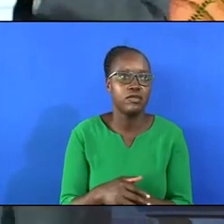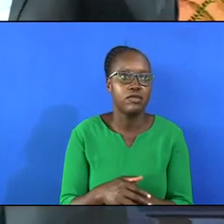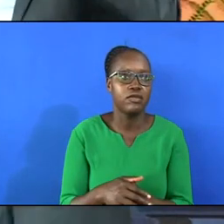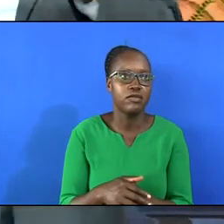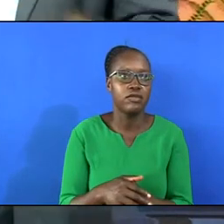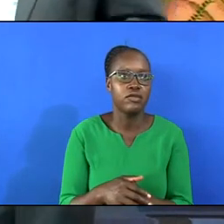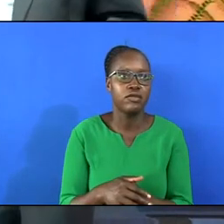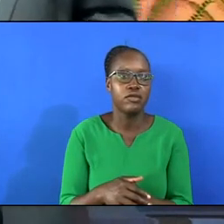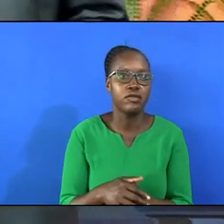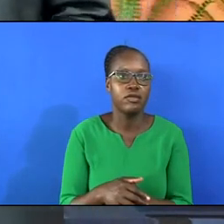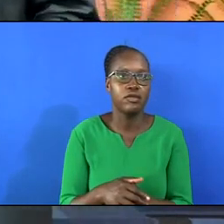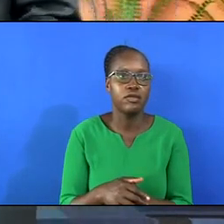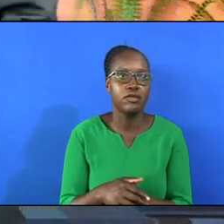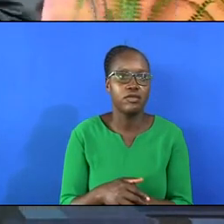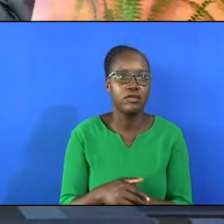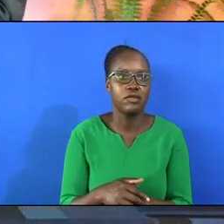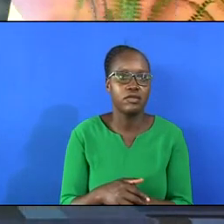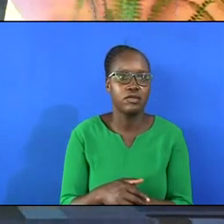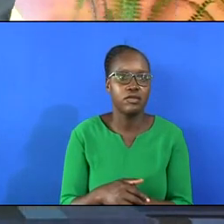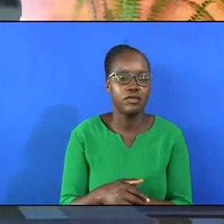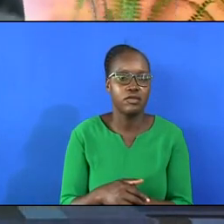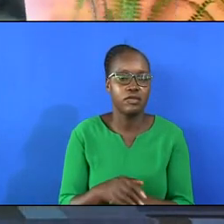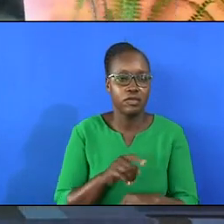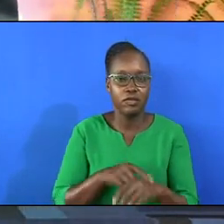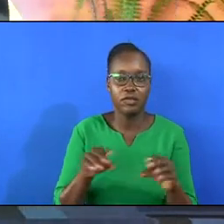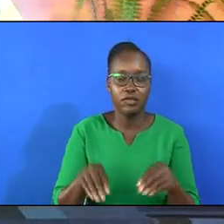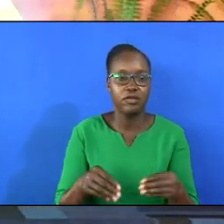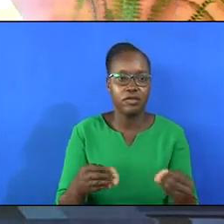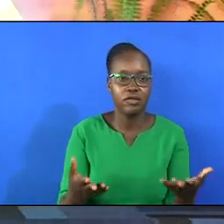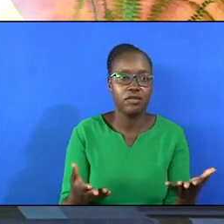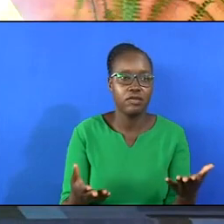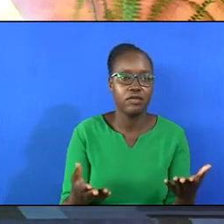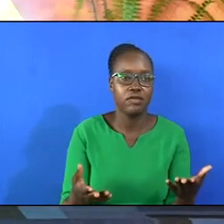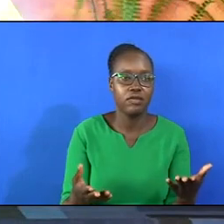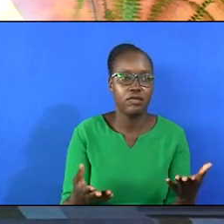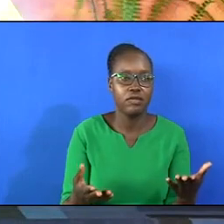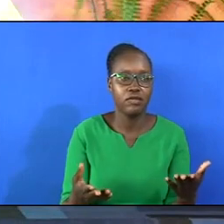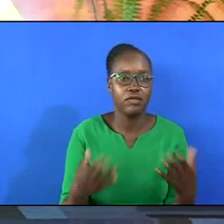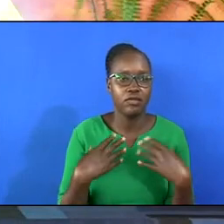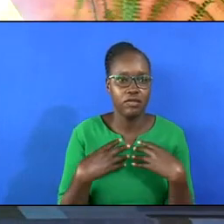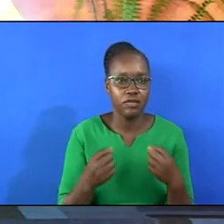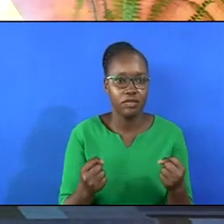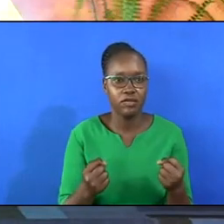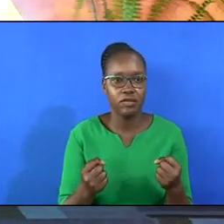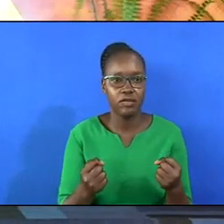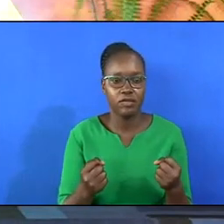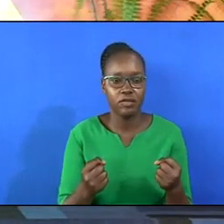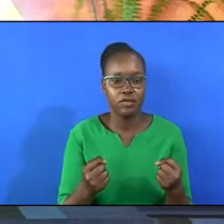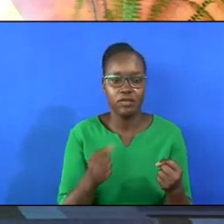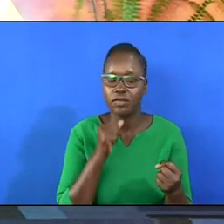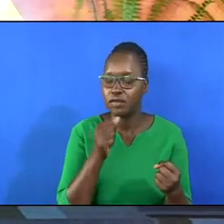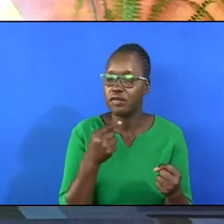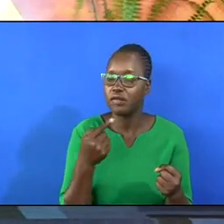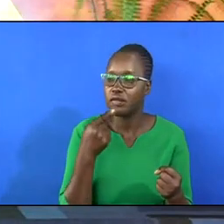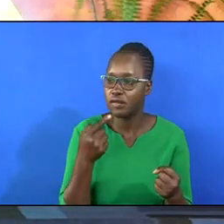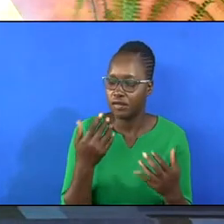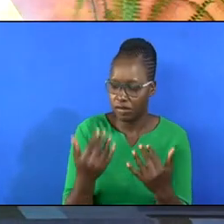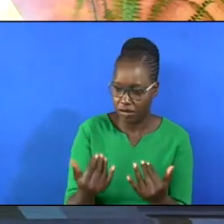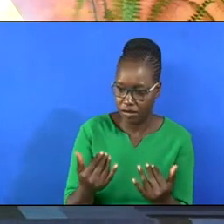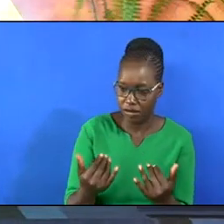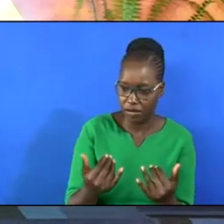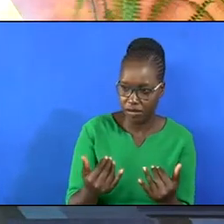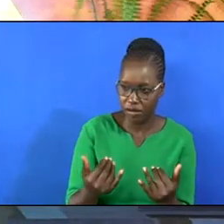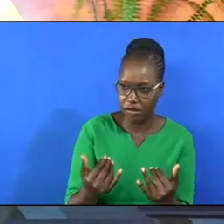He could not do it. When he gave him, giving him was not just a matter of saying now